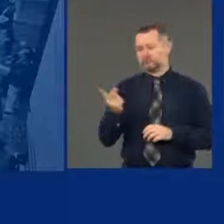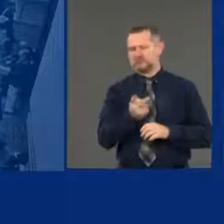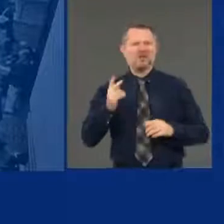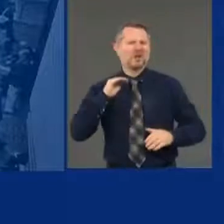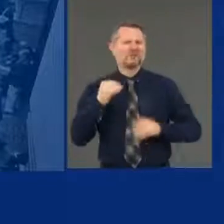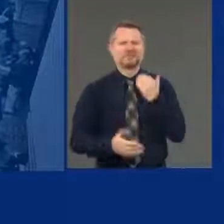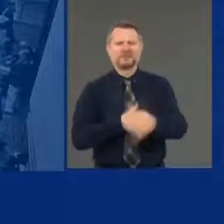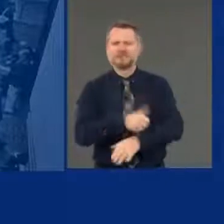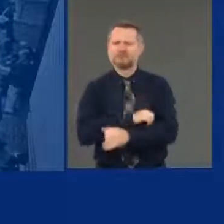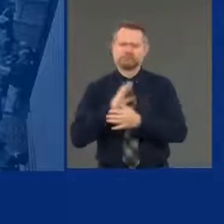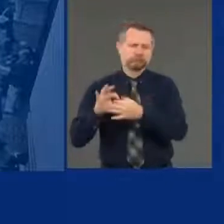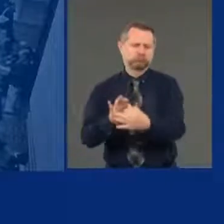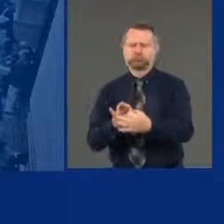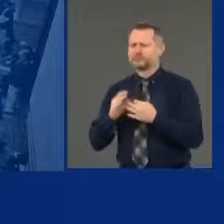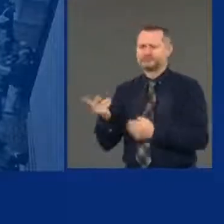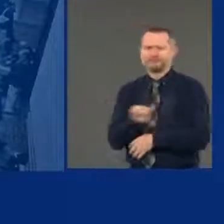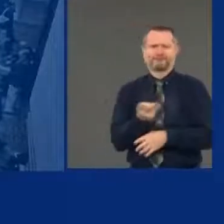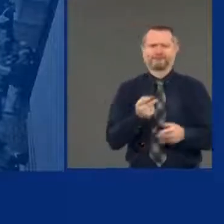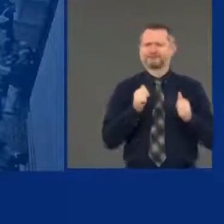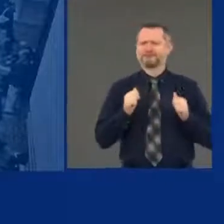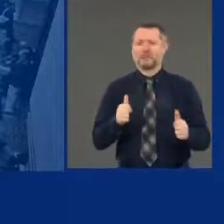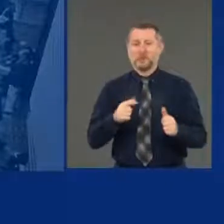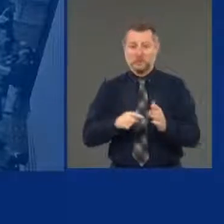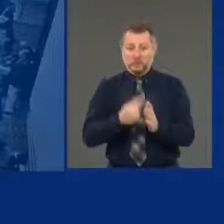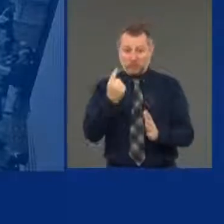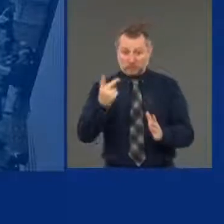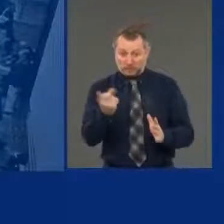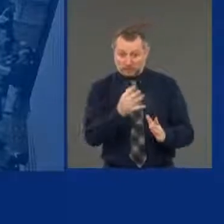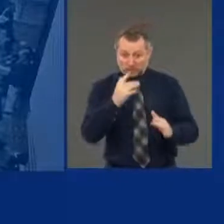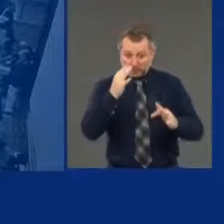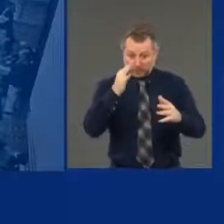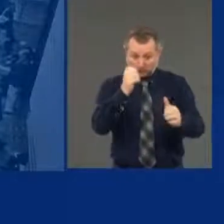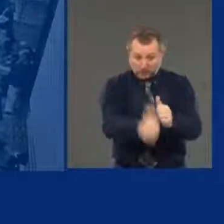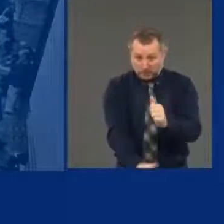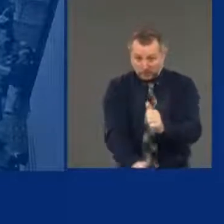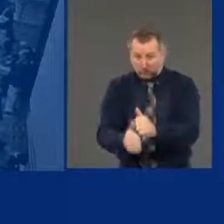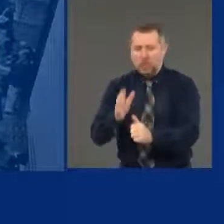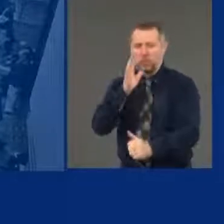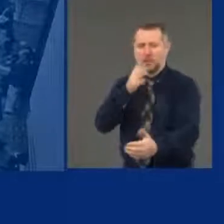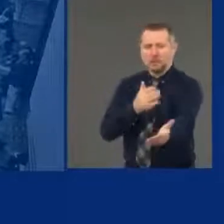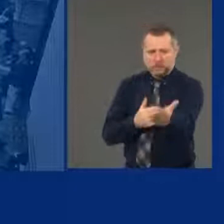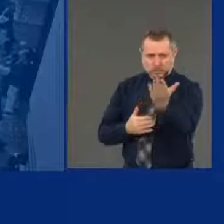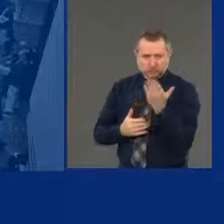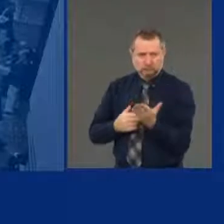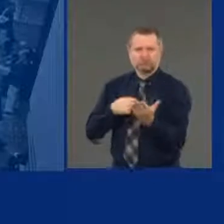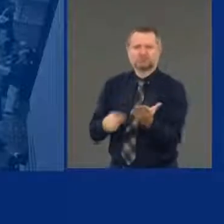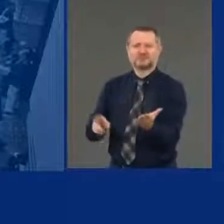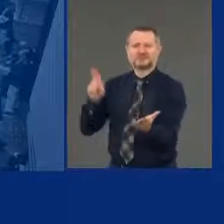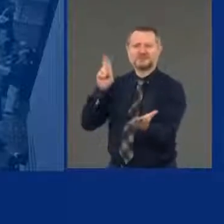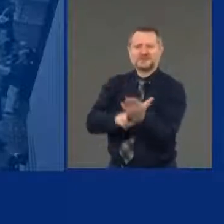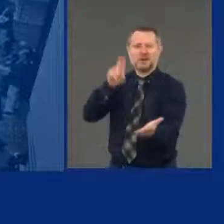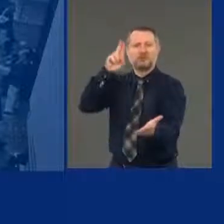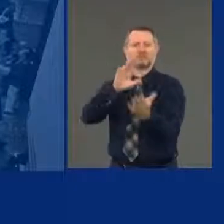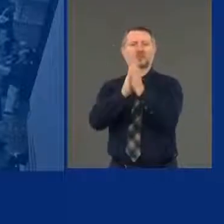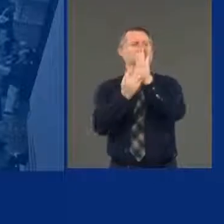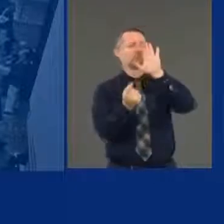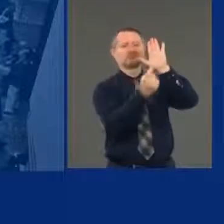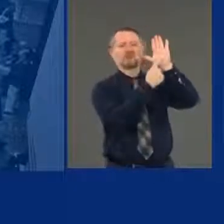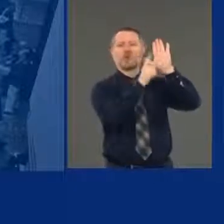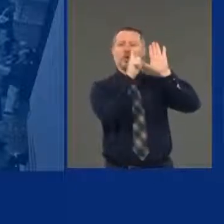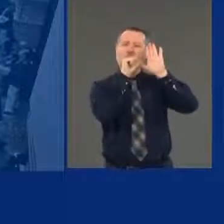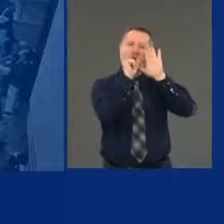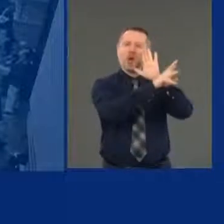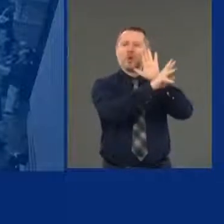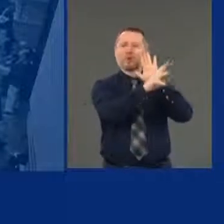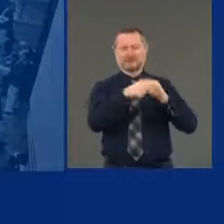As soon as the bills are passed, I will sign them into law, hopefully this week. So we're making progress. We're making progress quickly.